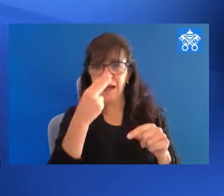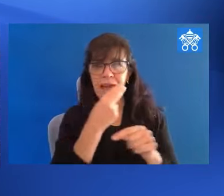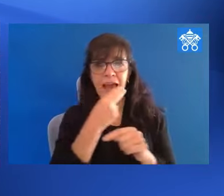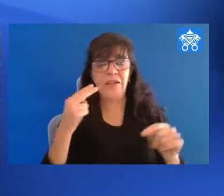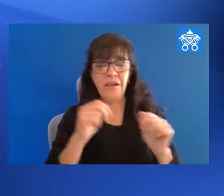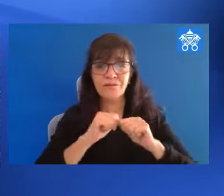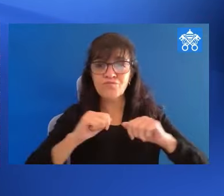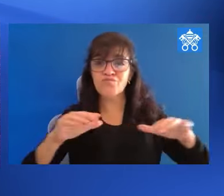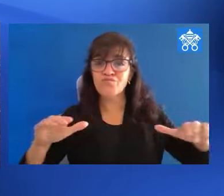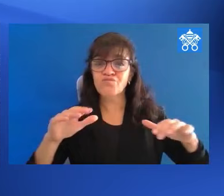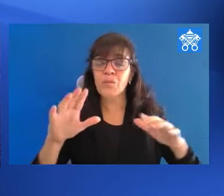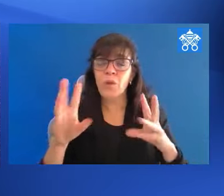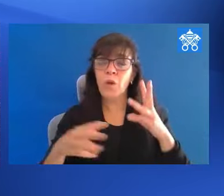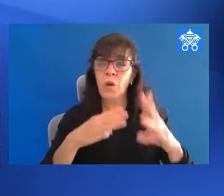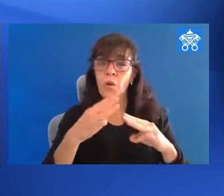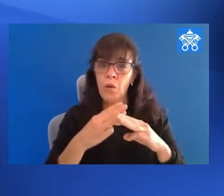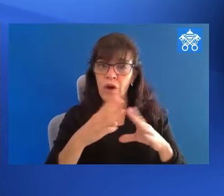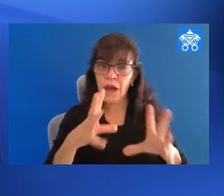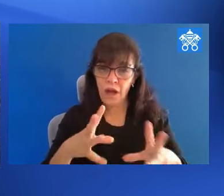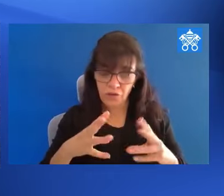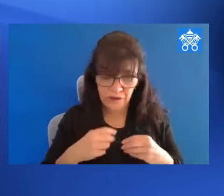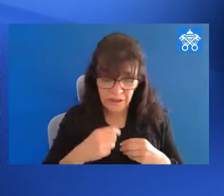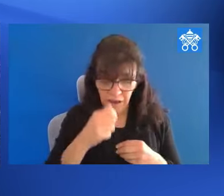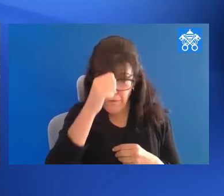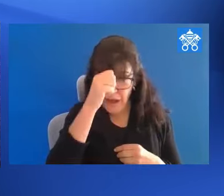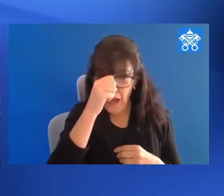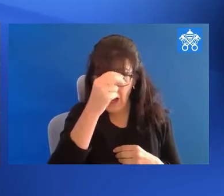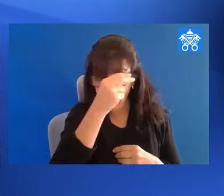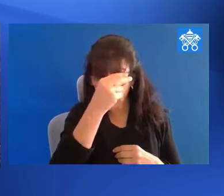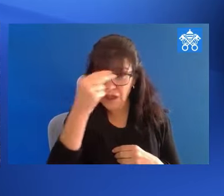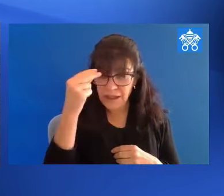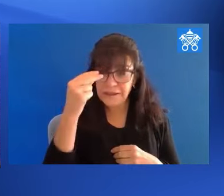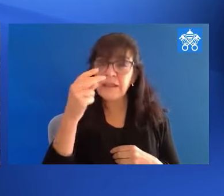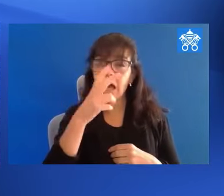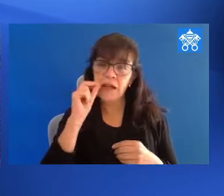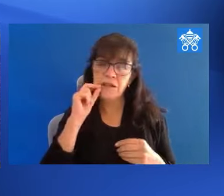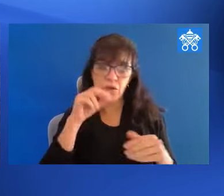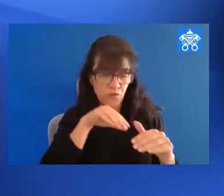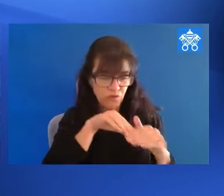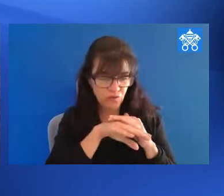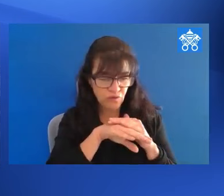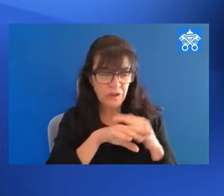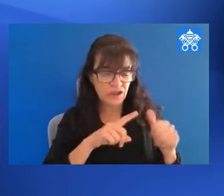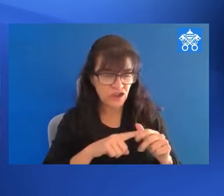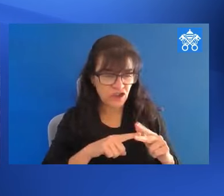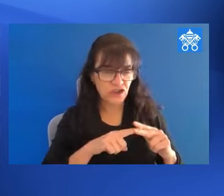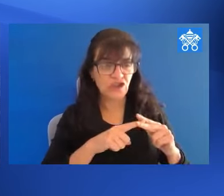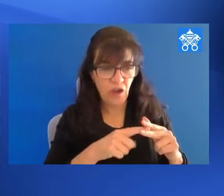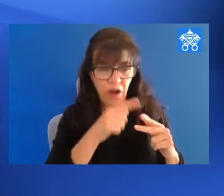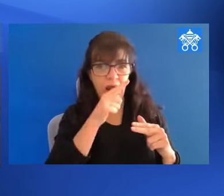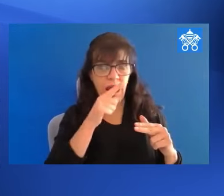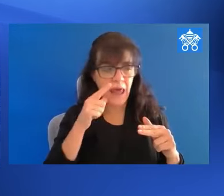And as we received ashes to mark our entry into Lent into the desert,